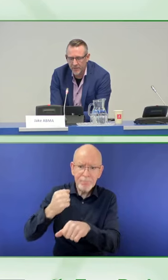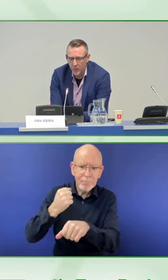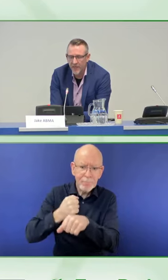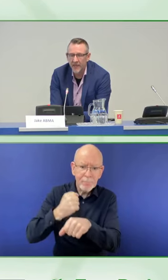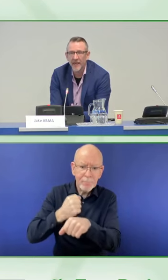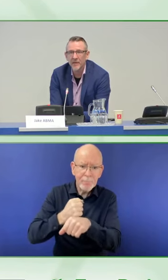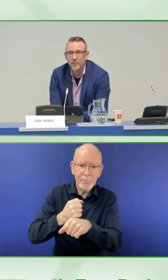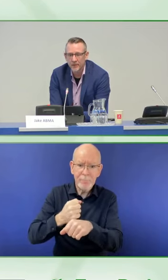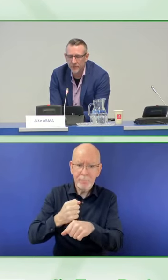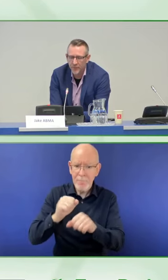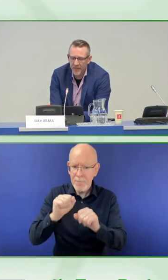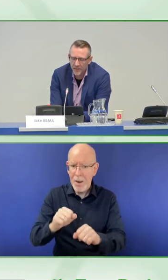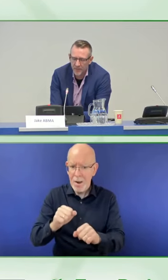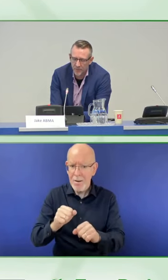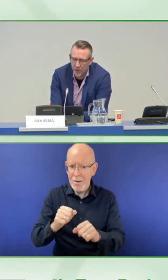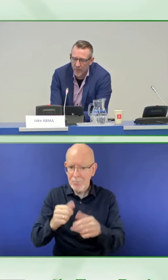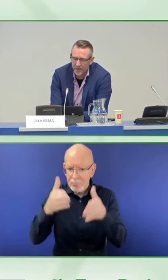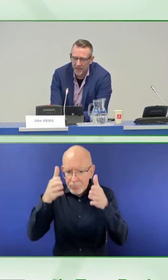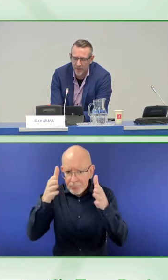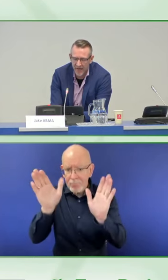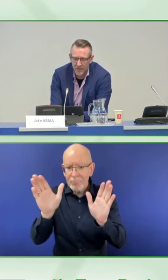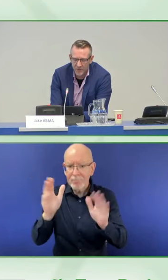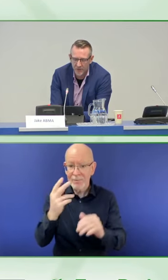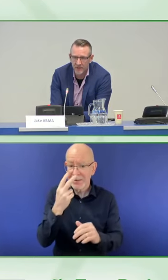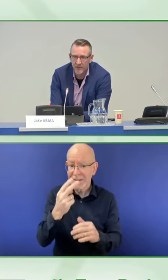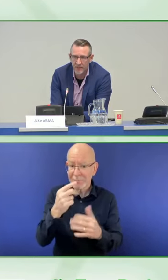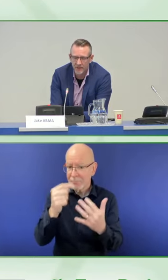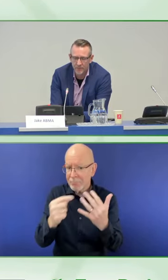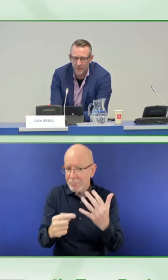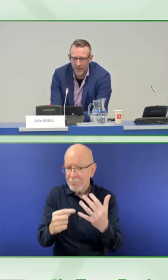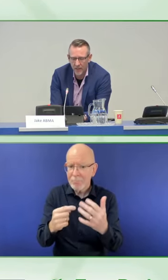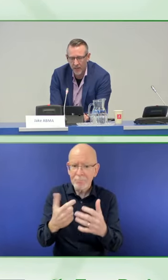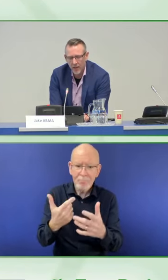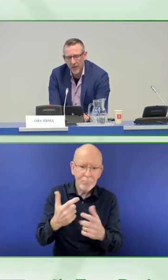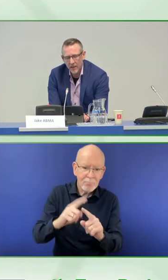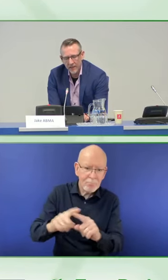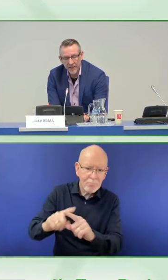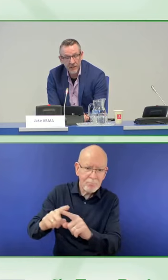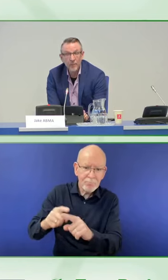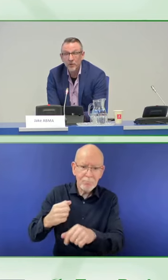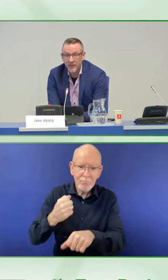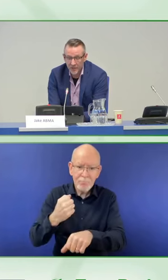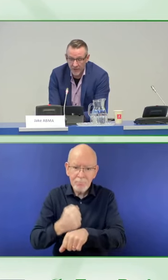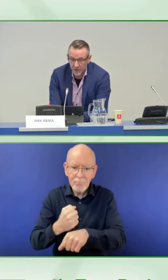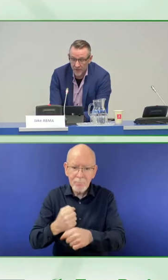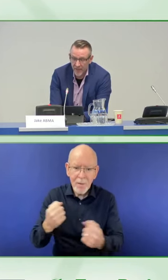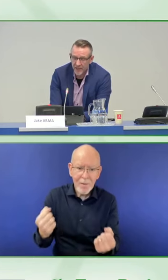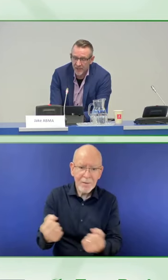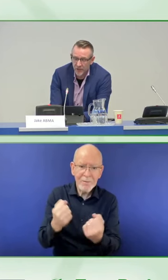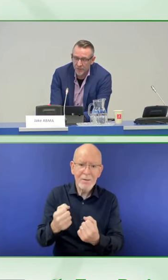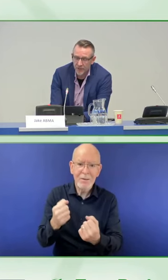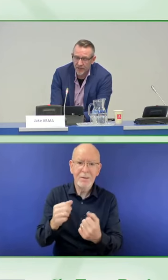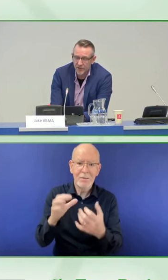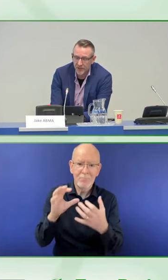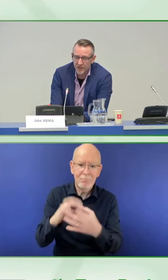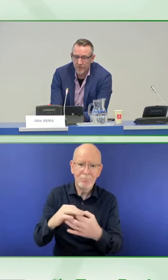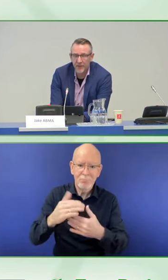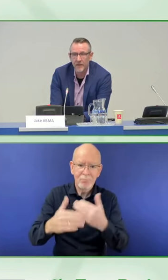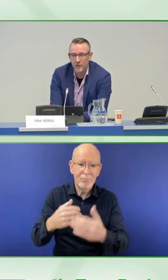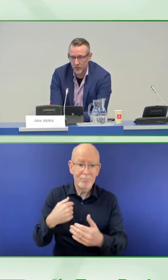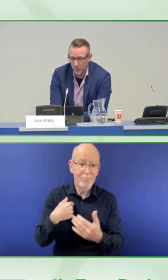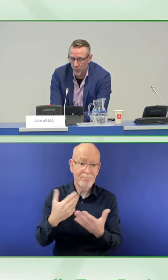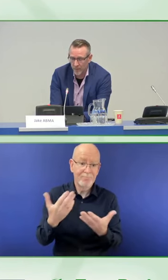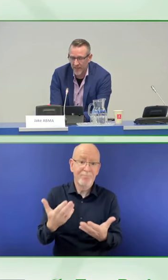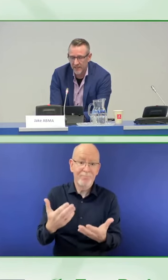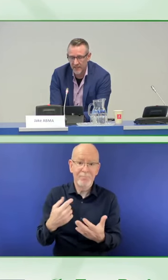ING. We aim to be the mobile-led bank of the continent. An example is the creation of 40 instruction